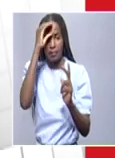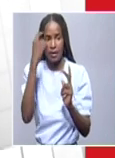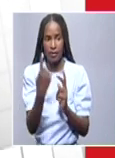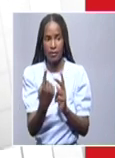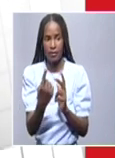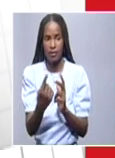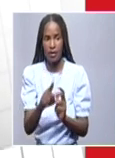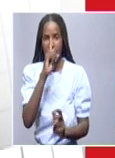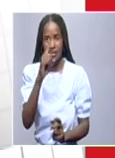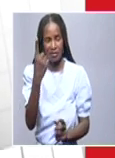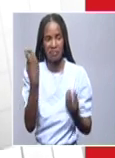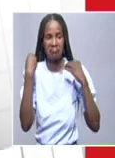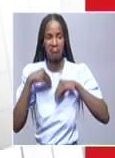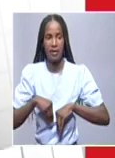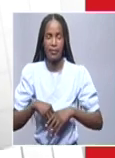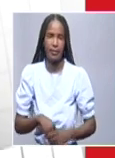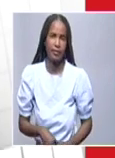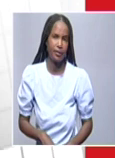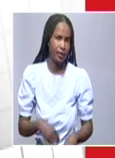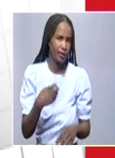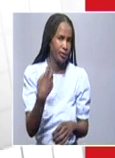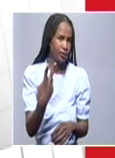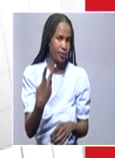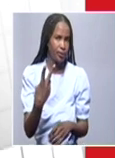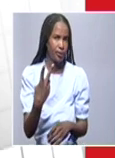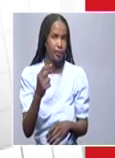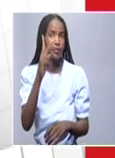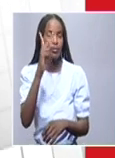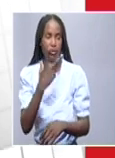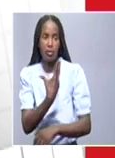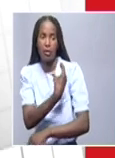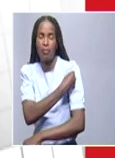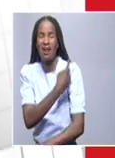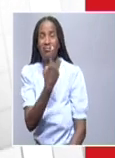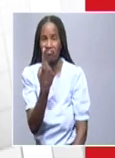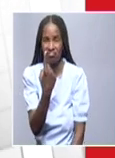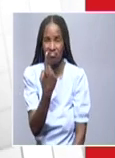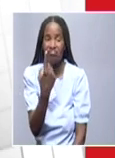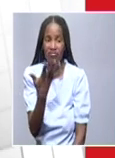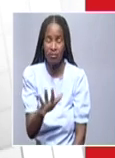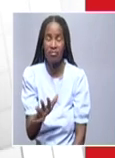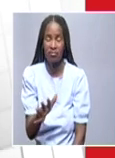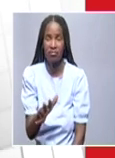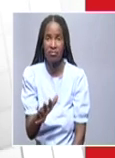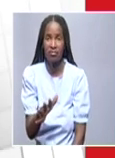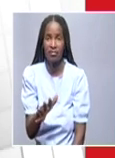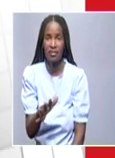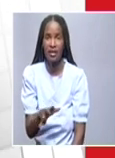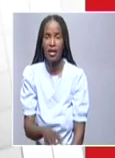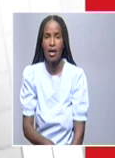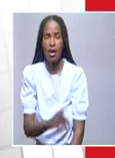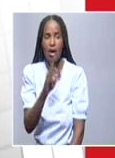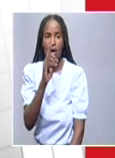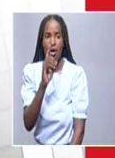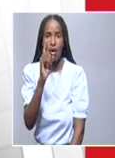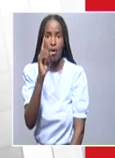and 1 teacher. 2 of the cases have received 1 dose of COVID-19 vaccine each, and 1